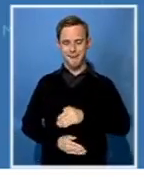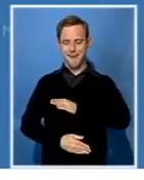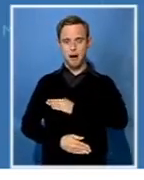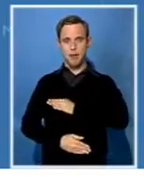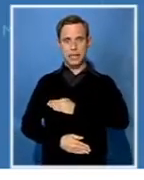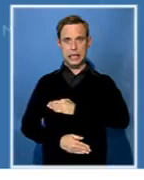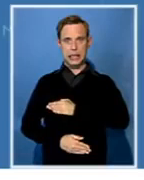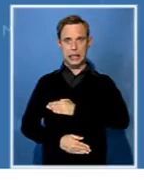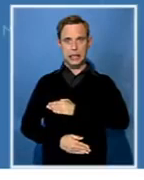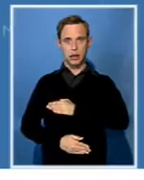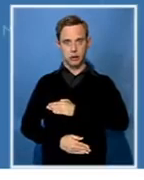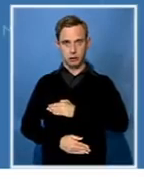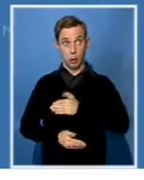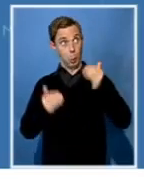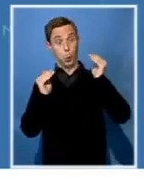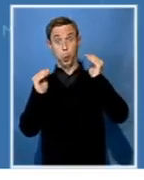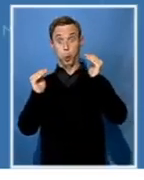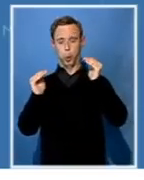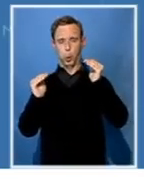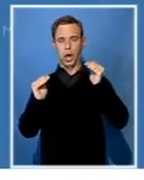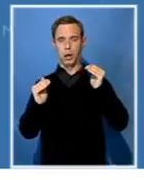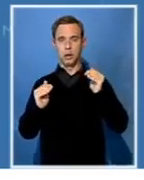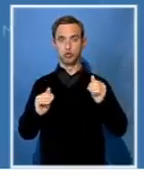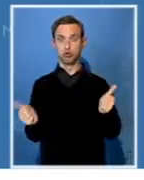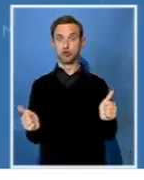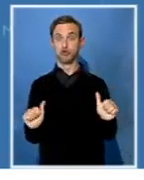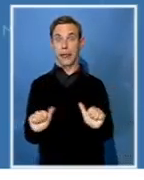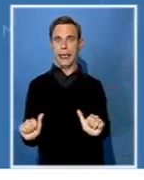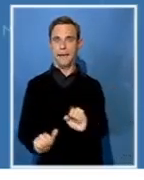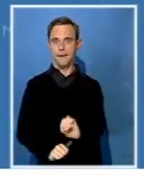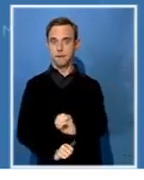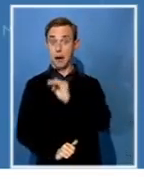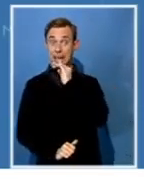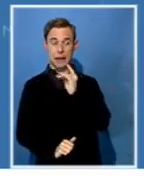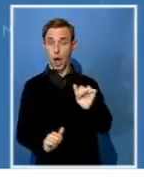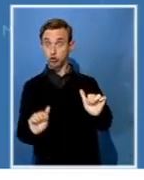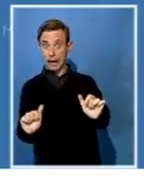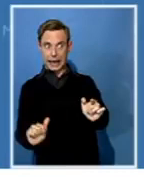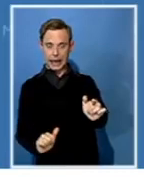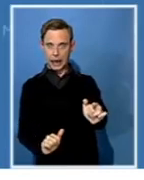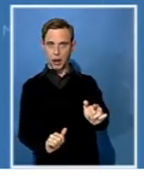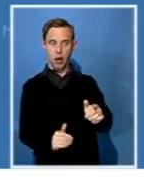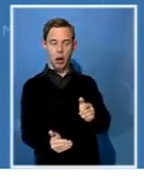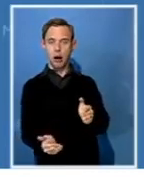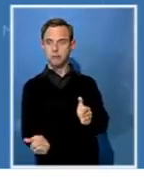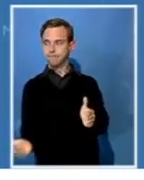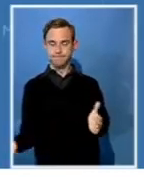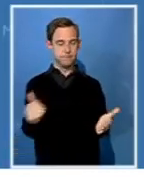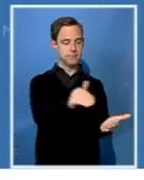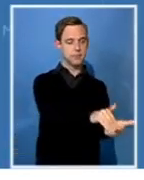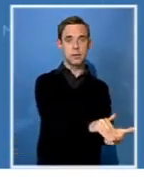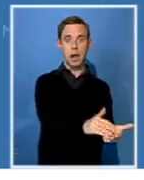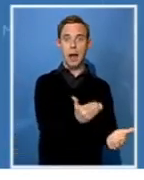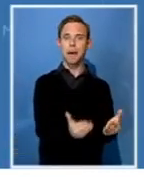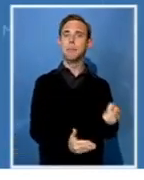alert. So, if they are on high alert, they might, you know, do such moves. So, really, it might be just because of what the